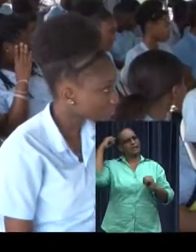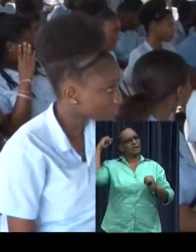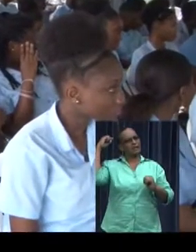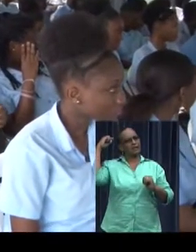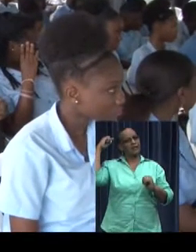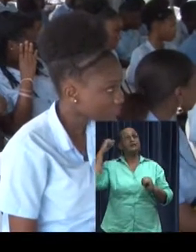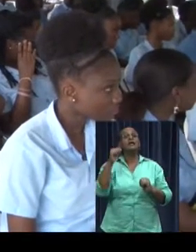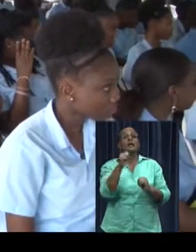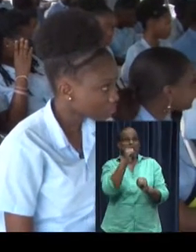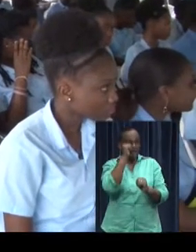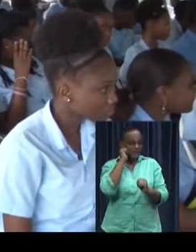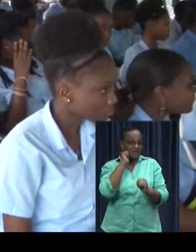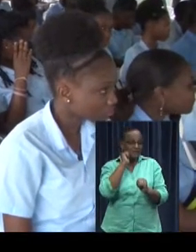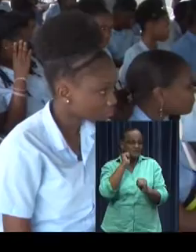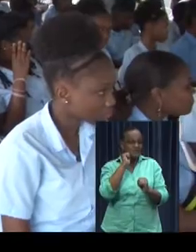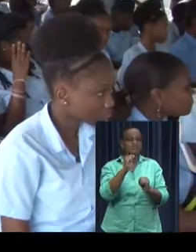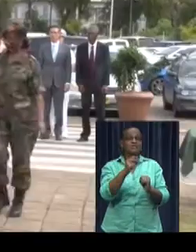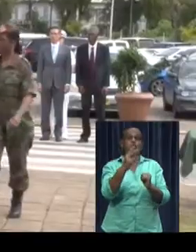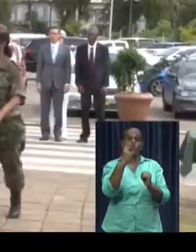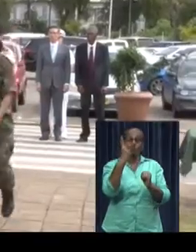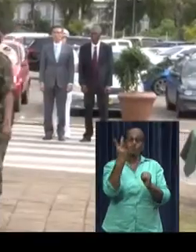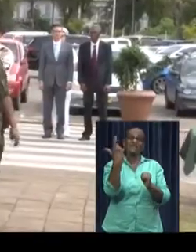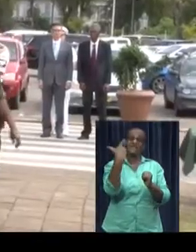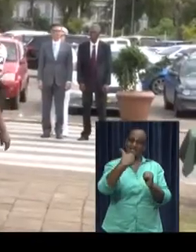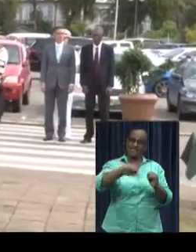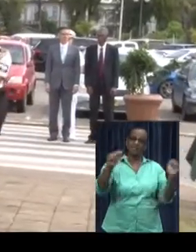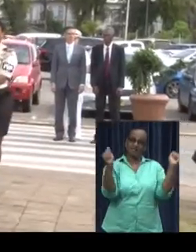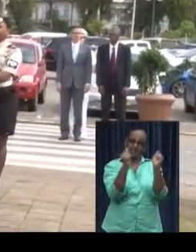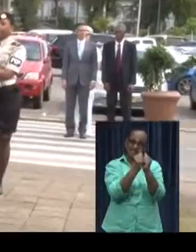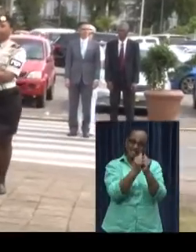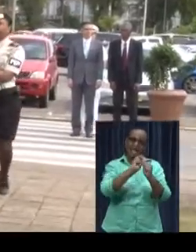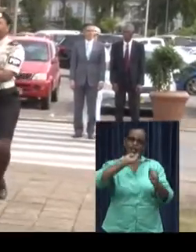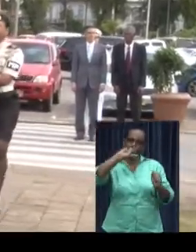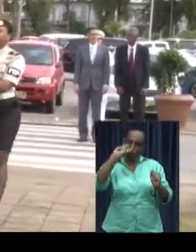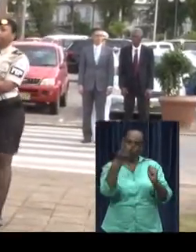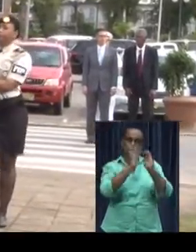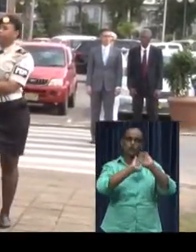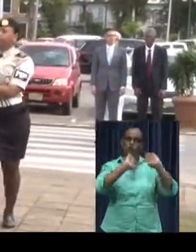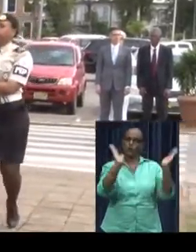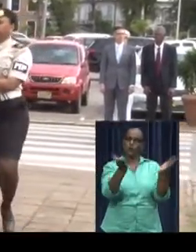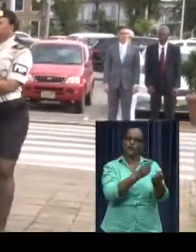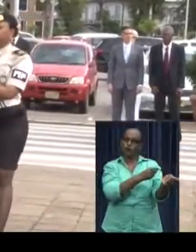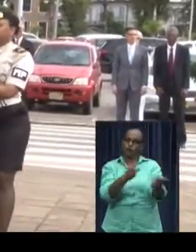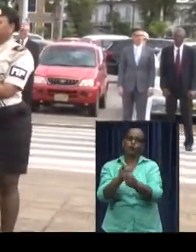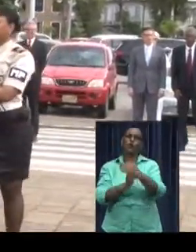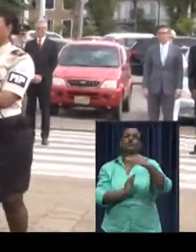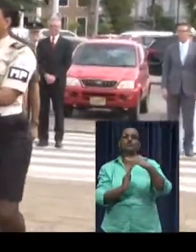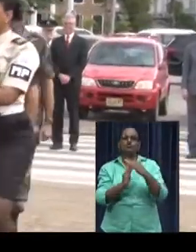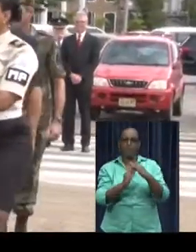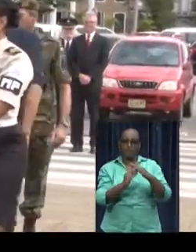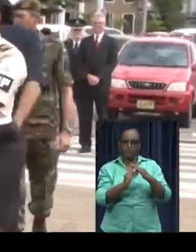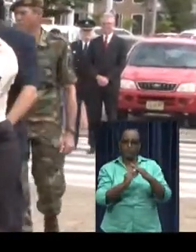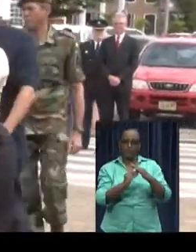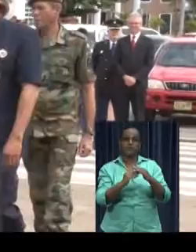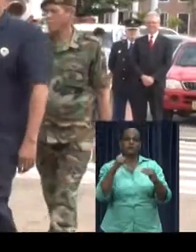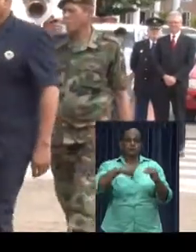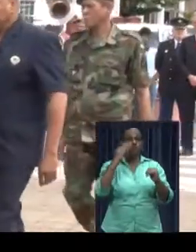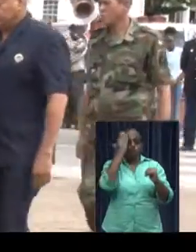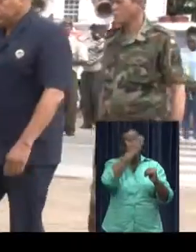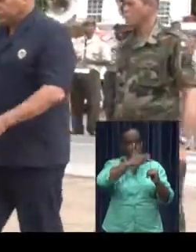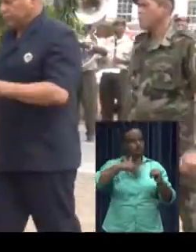yesterday, 72 years ago, that the Second World War II ended. For Suriname, which